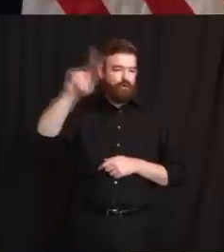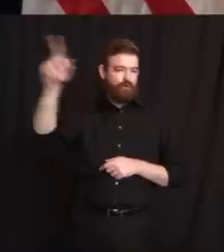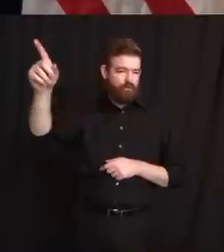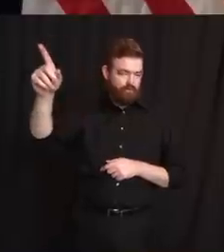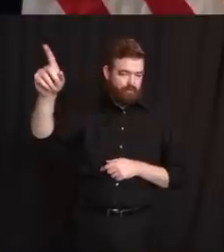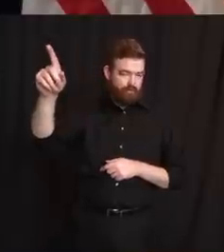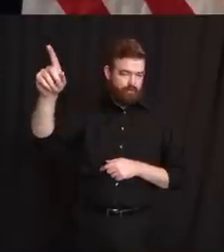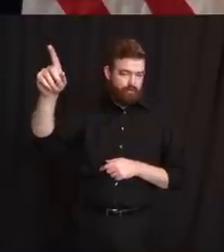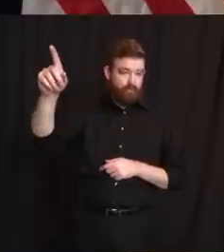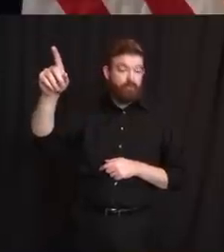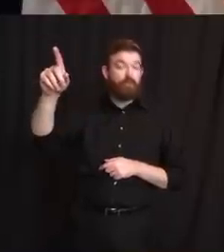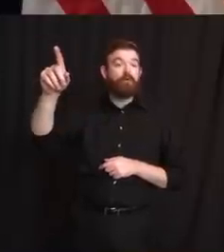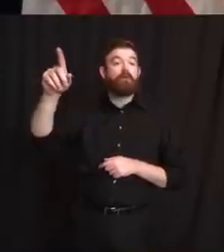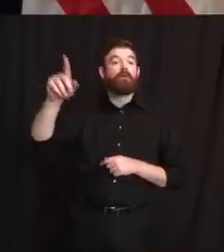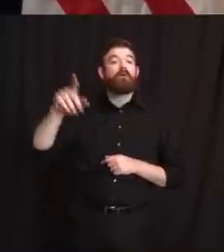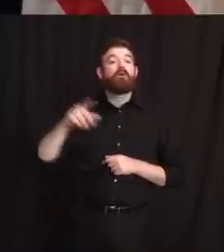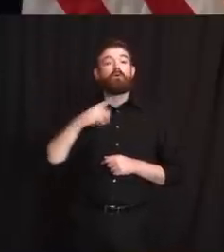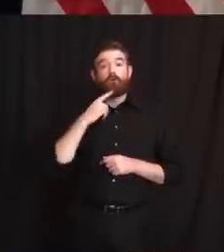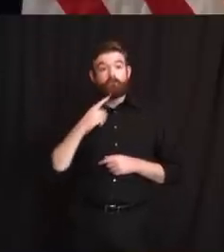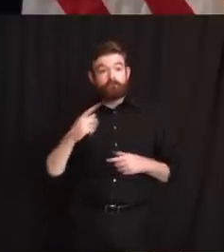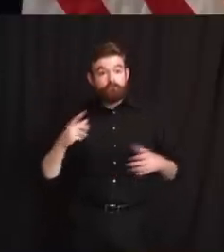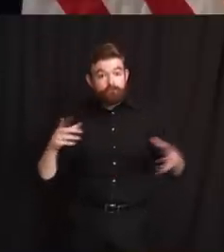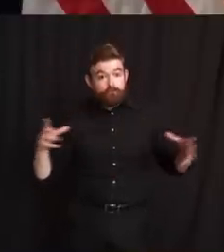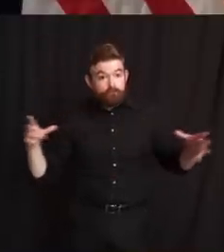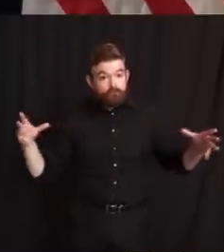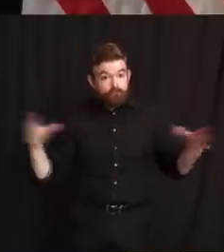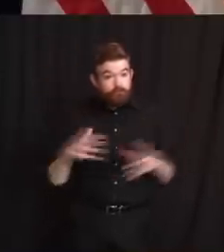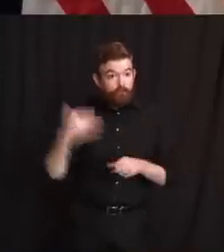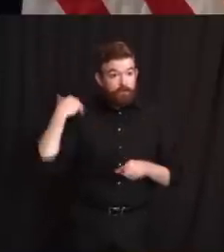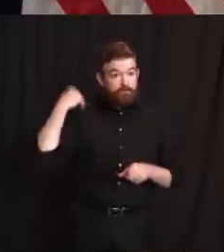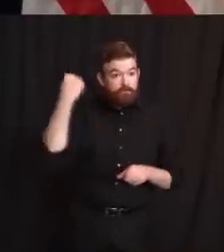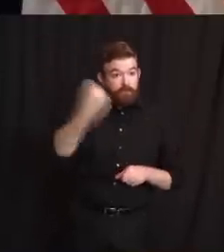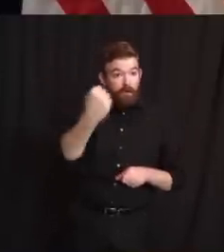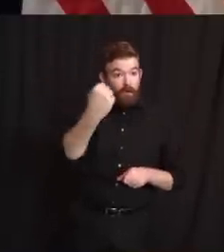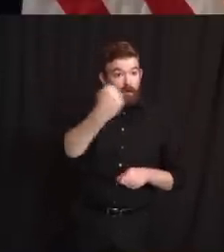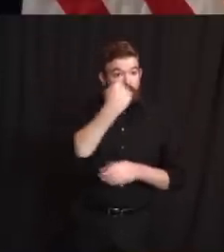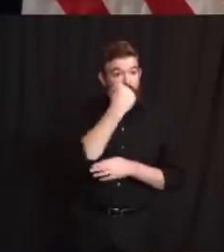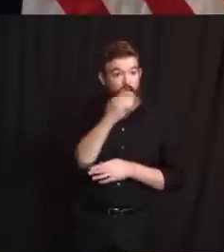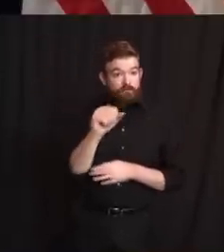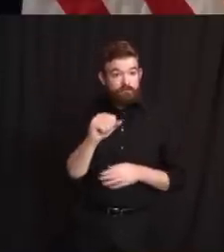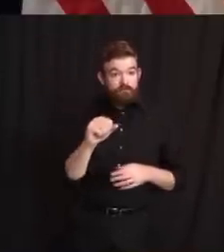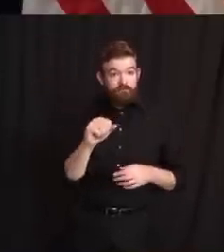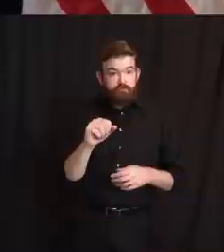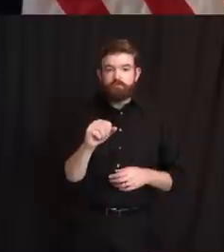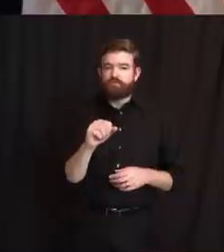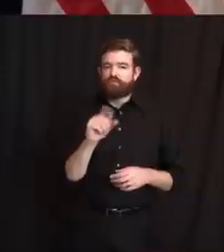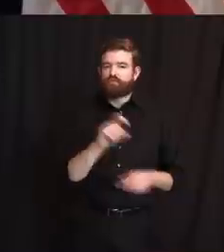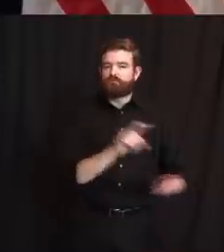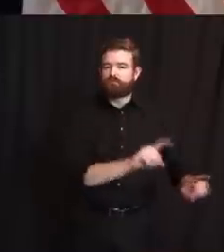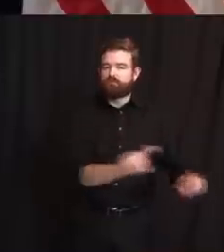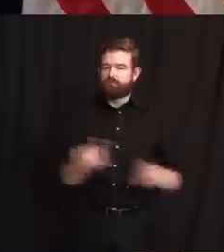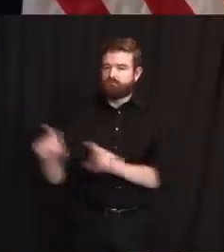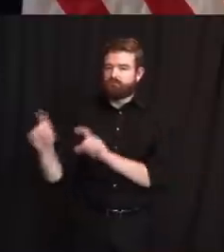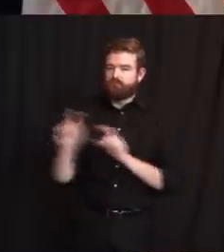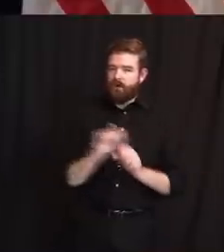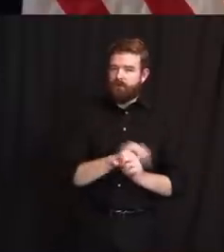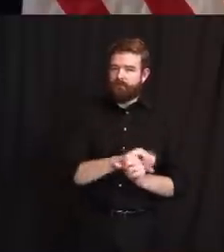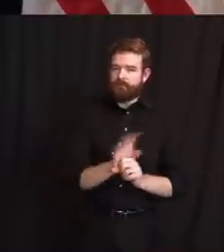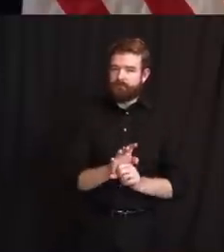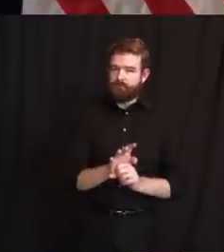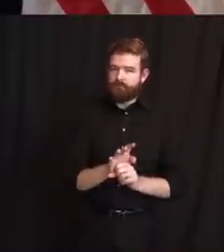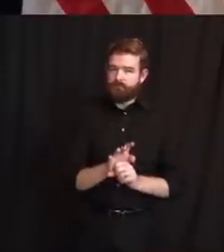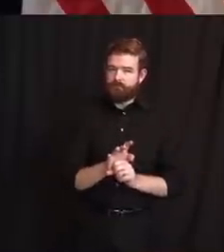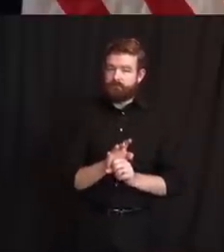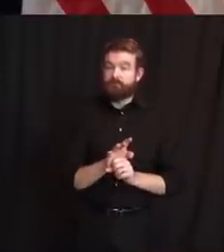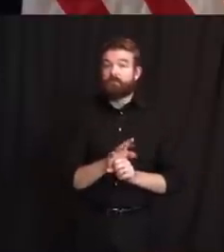proximity on Saturday may want to get tested. I also just would add to that, if you are out there, please wear a mask, wear